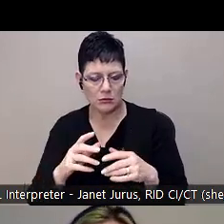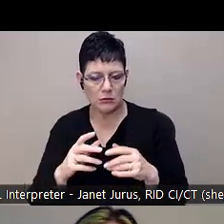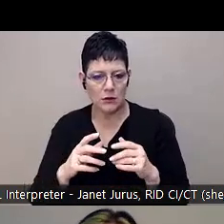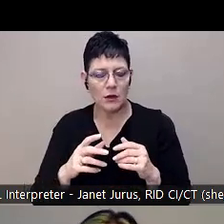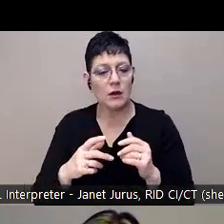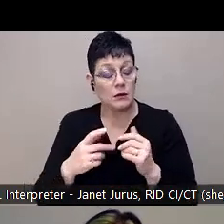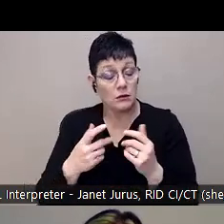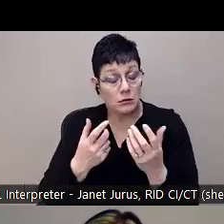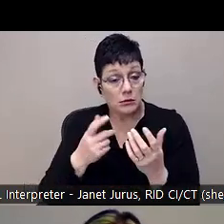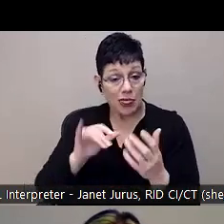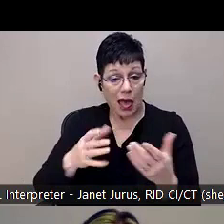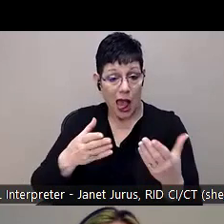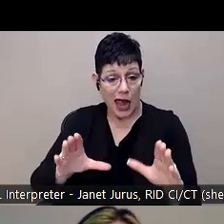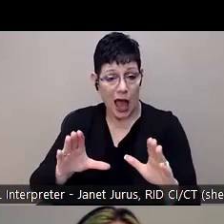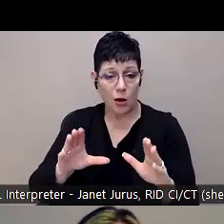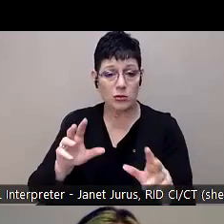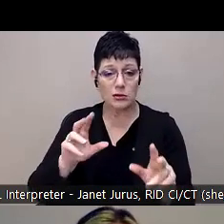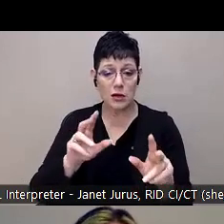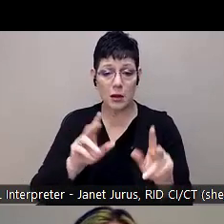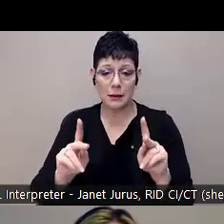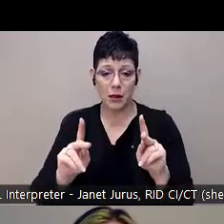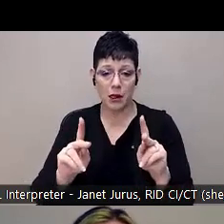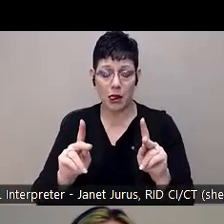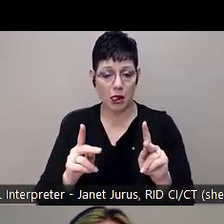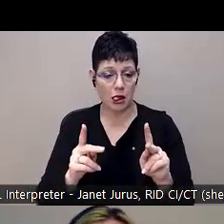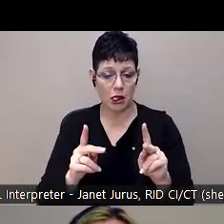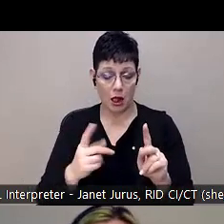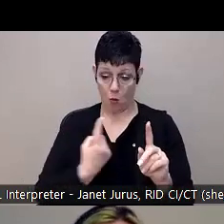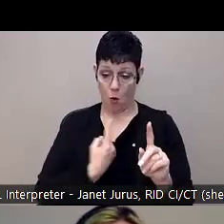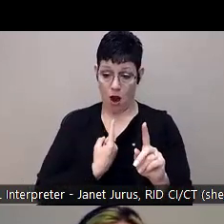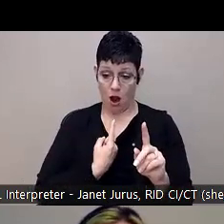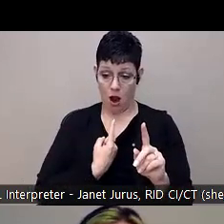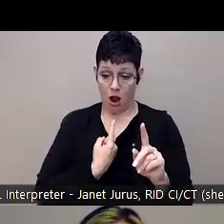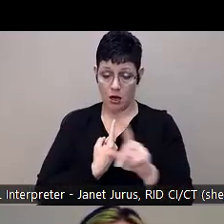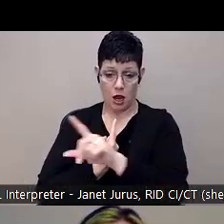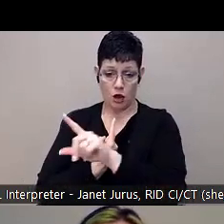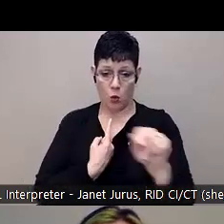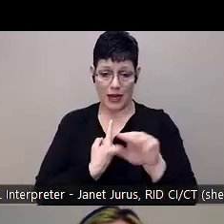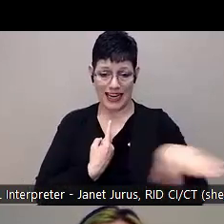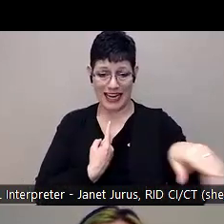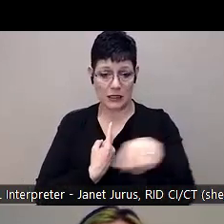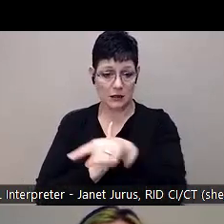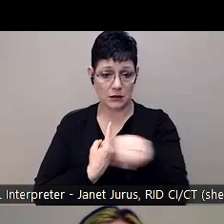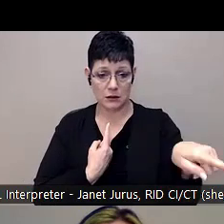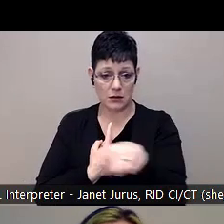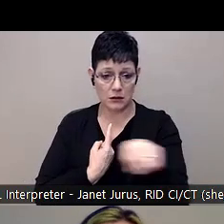for a little bit and just hang out while we're there. So there's one of me and there's 20 or so kids. Um,